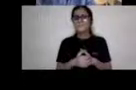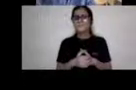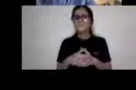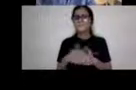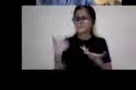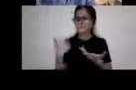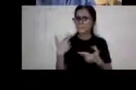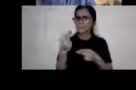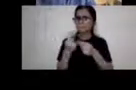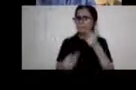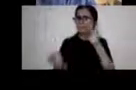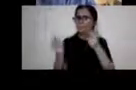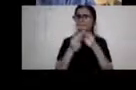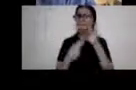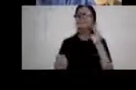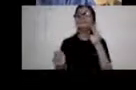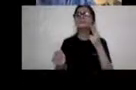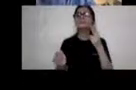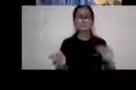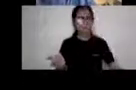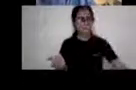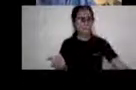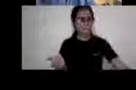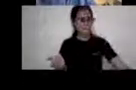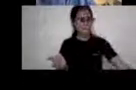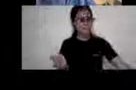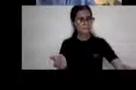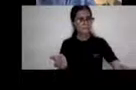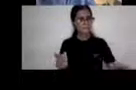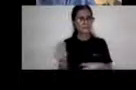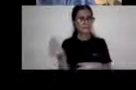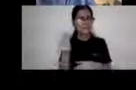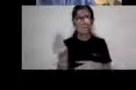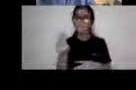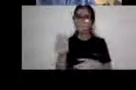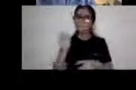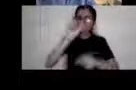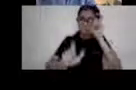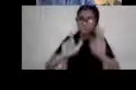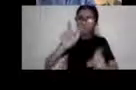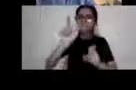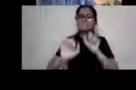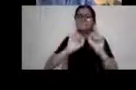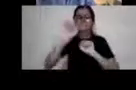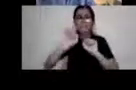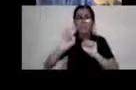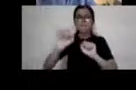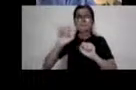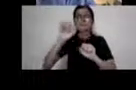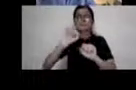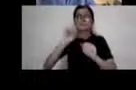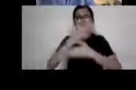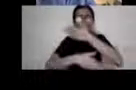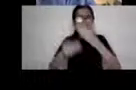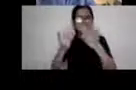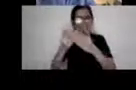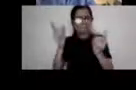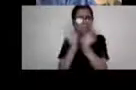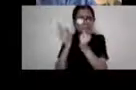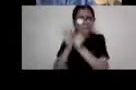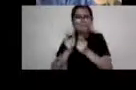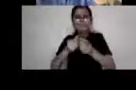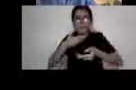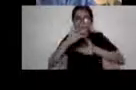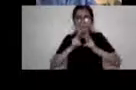story of, uh, uh, how some people came to disability studies. Let me just briefly tell you that,